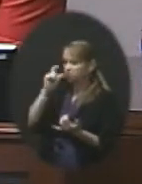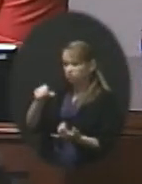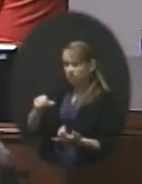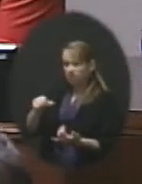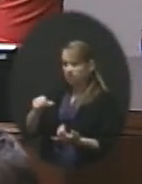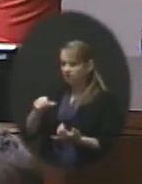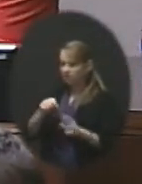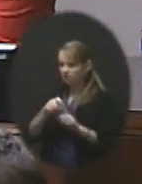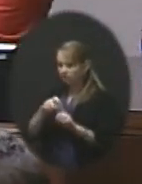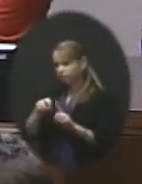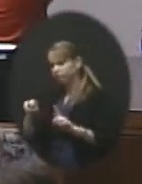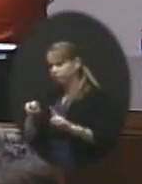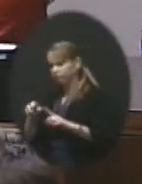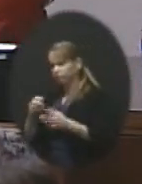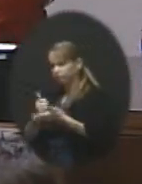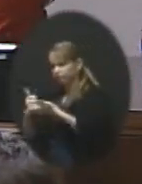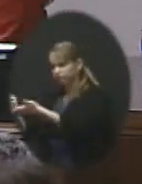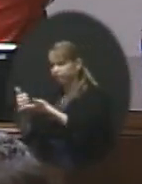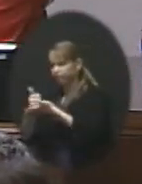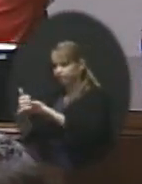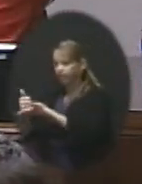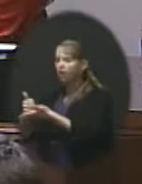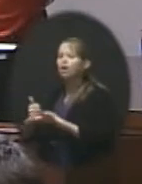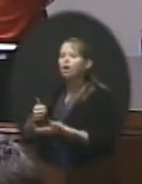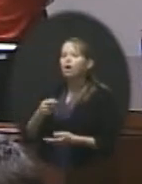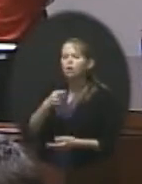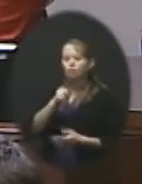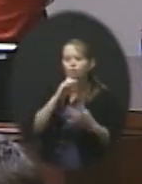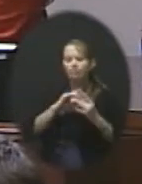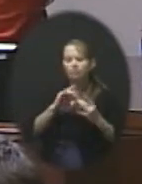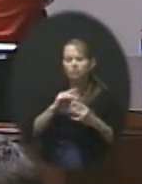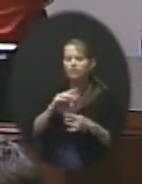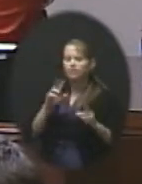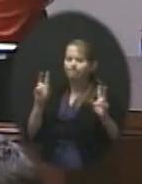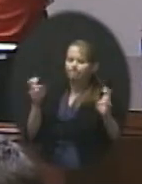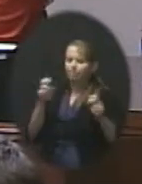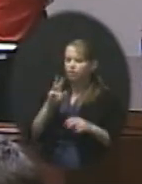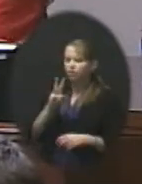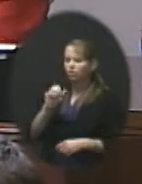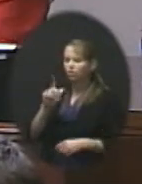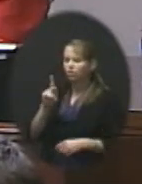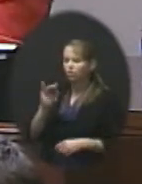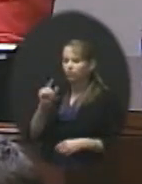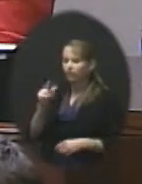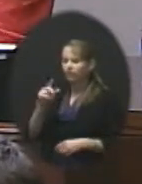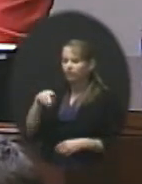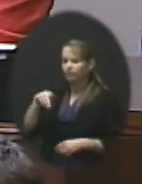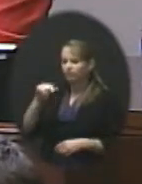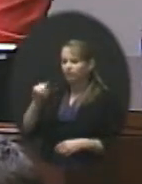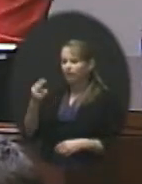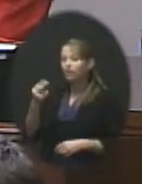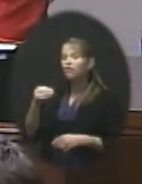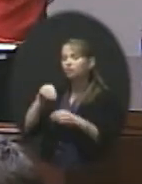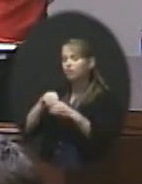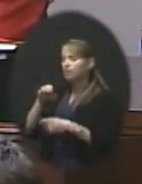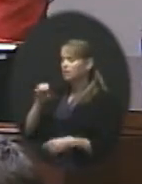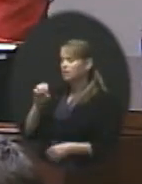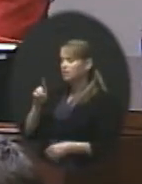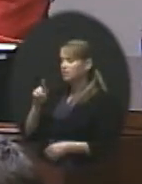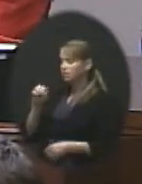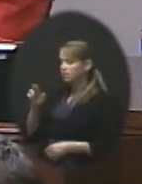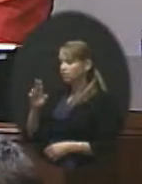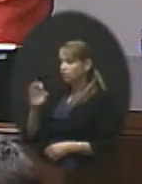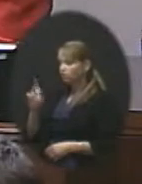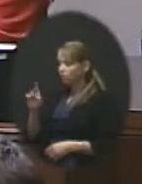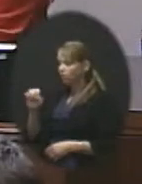as you, the walking kind of paths and so if you're in Cedar Brook, which is kind of the largest concern, the walking routes and